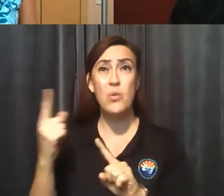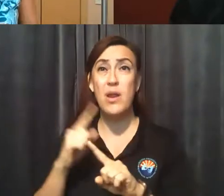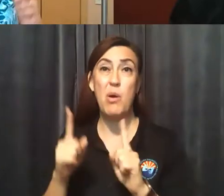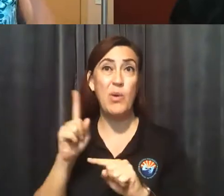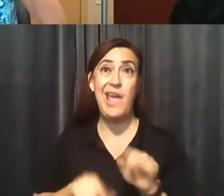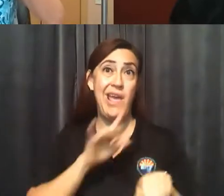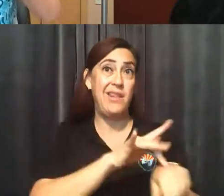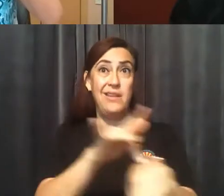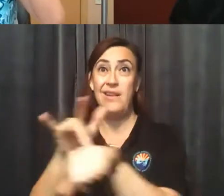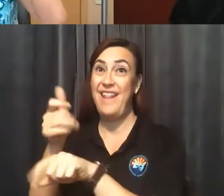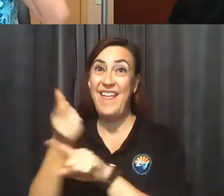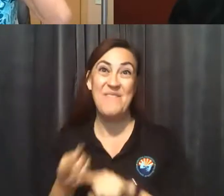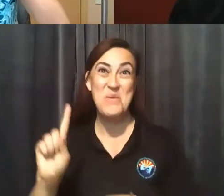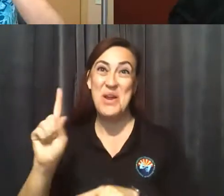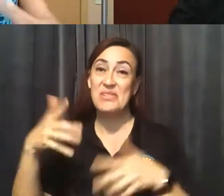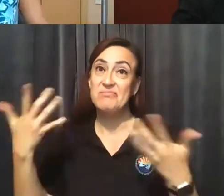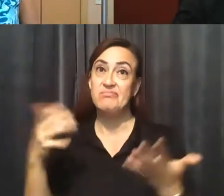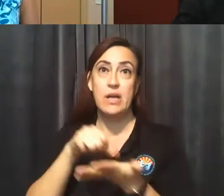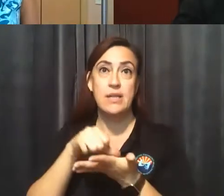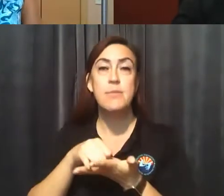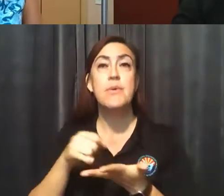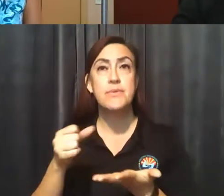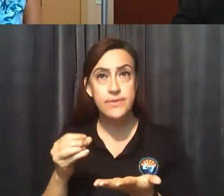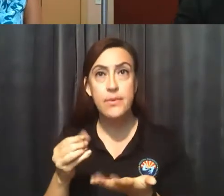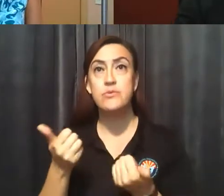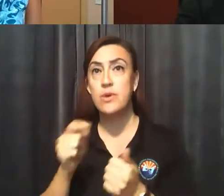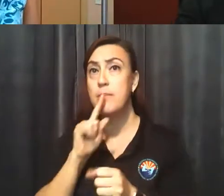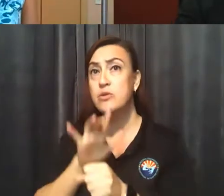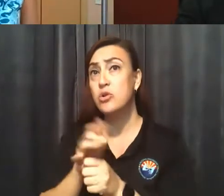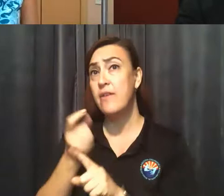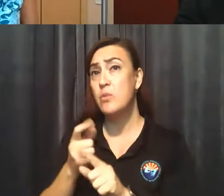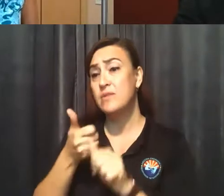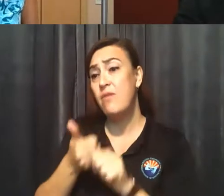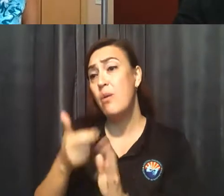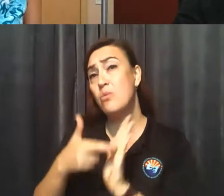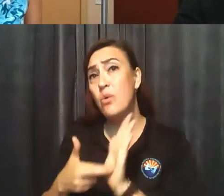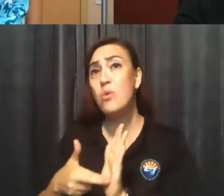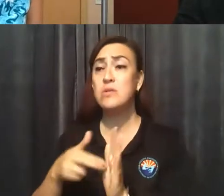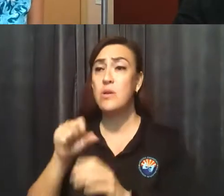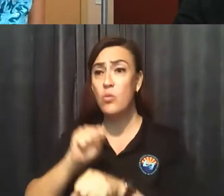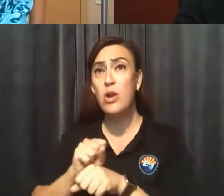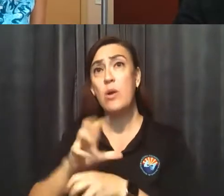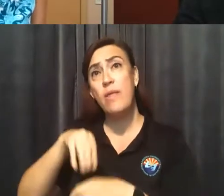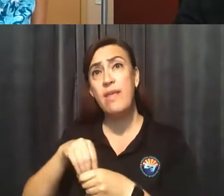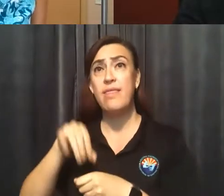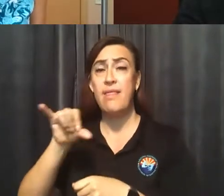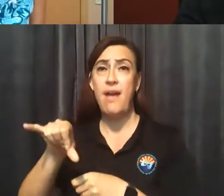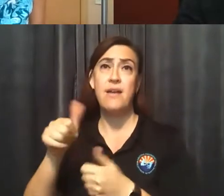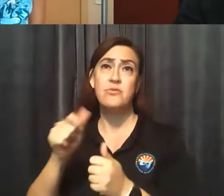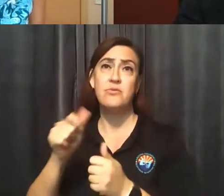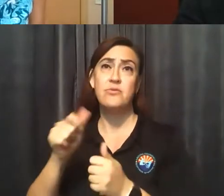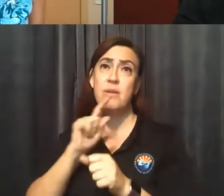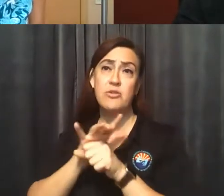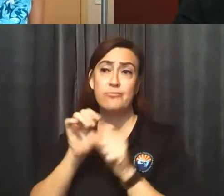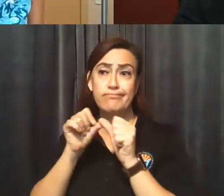abiding by the rules, but also working within the rules to make sure people can run their businesses. So if there are